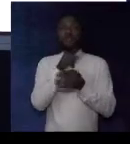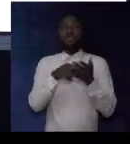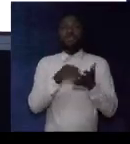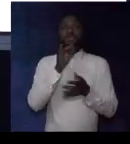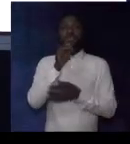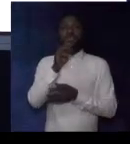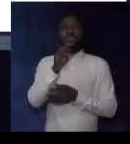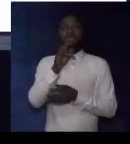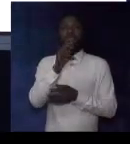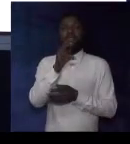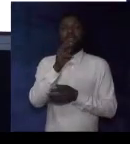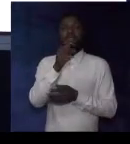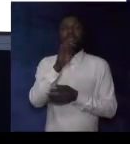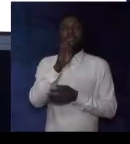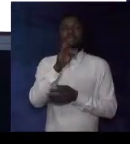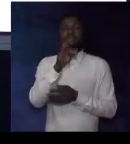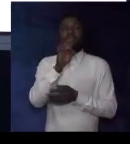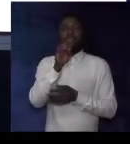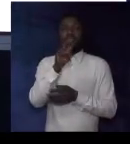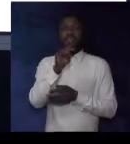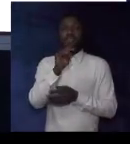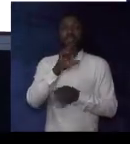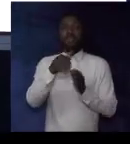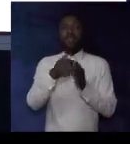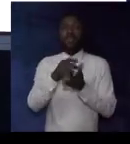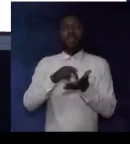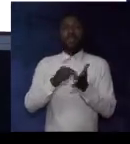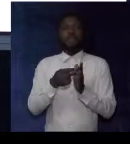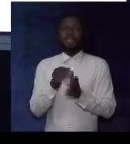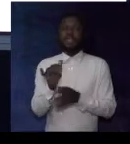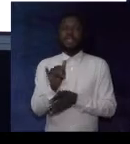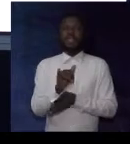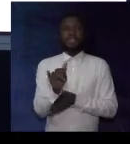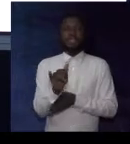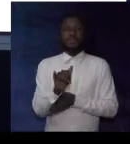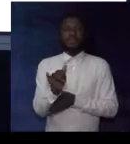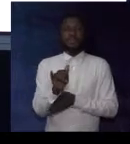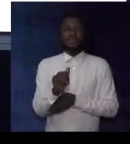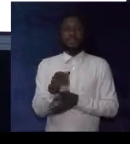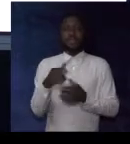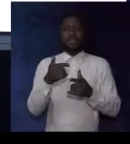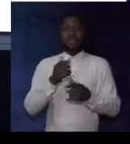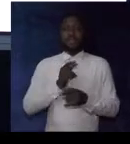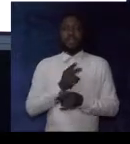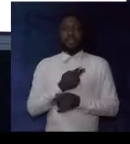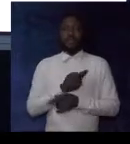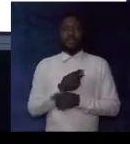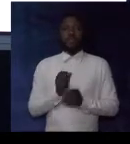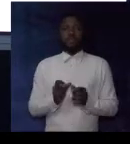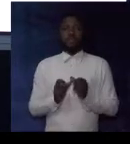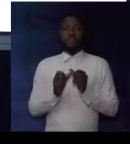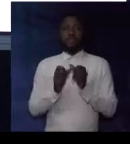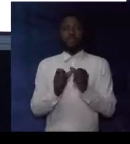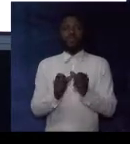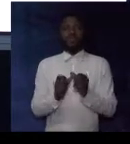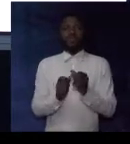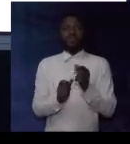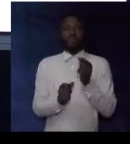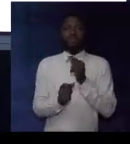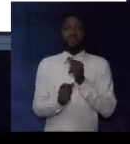Wow, this is magnificent. All mean the same thing. Let's move on.